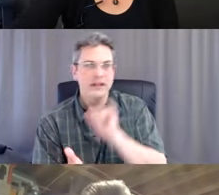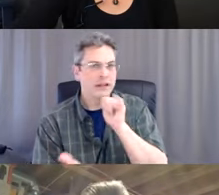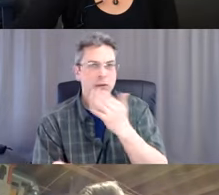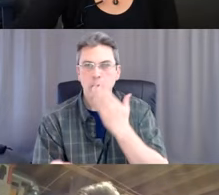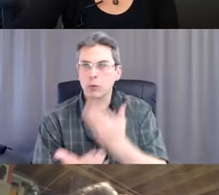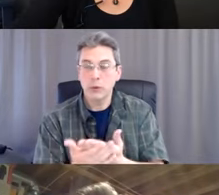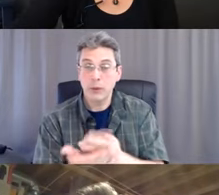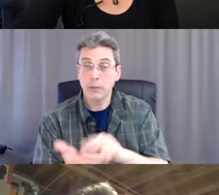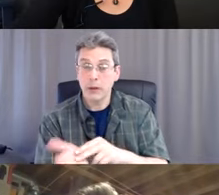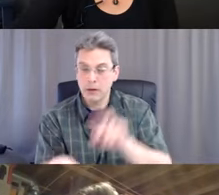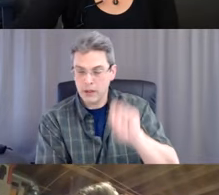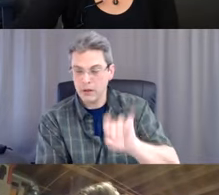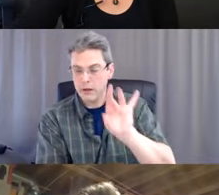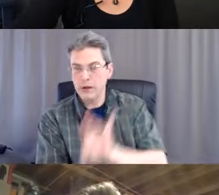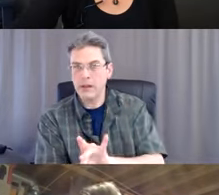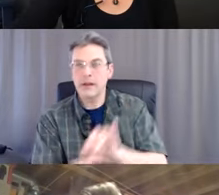for infection.